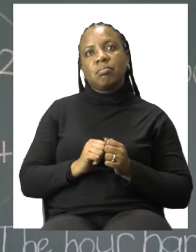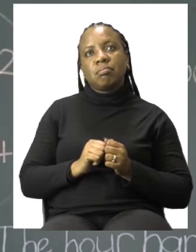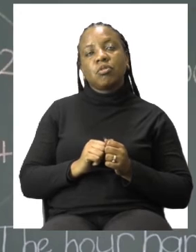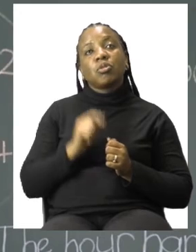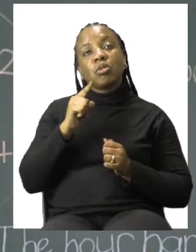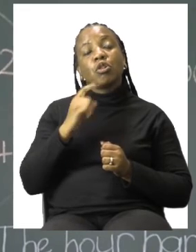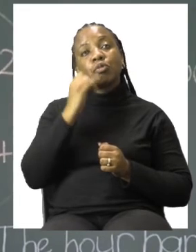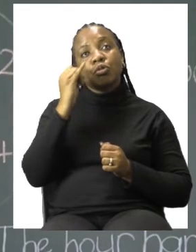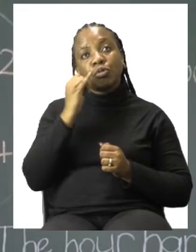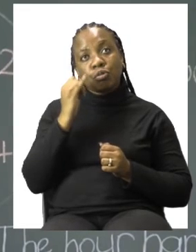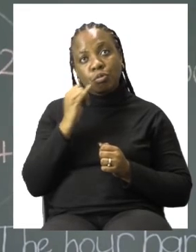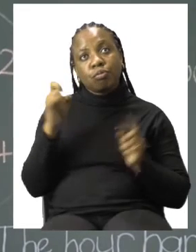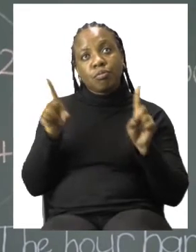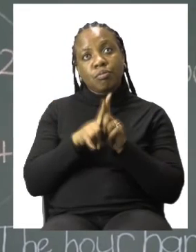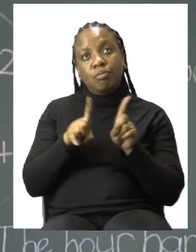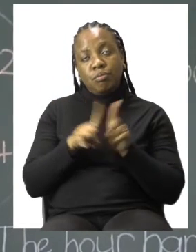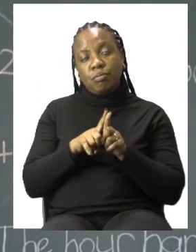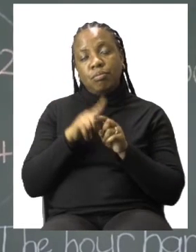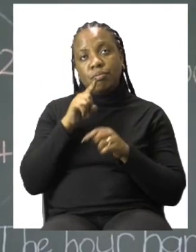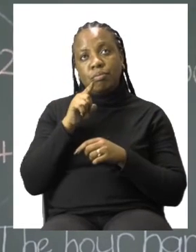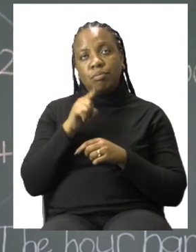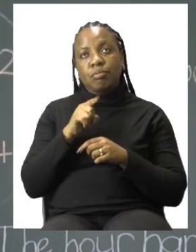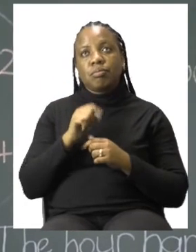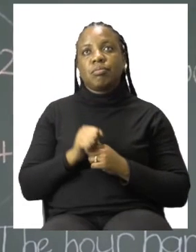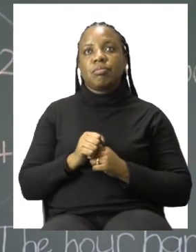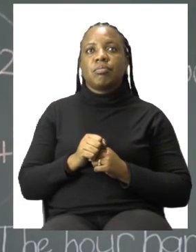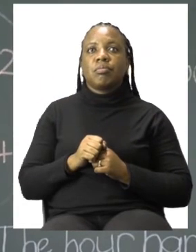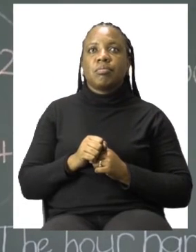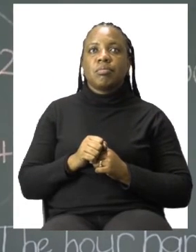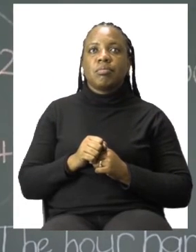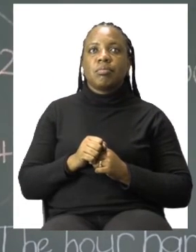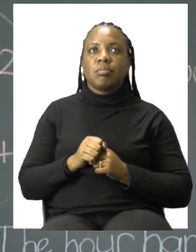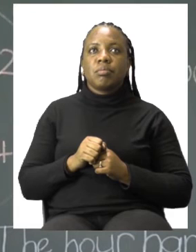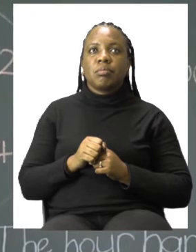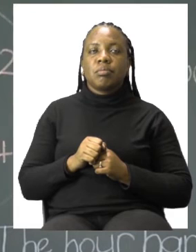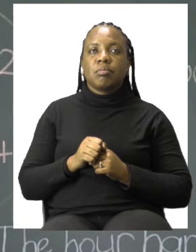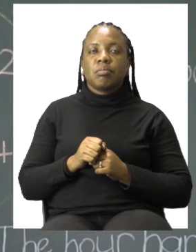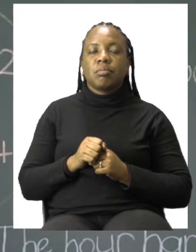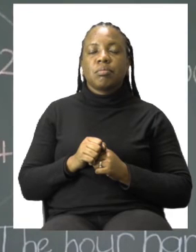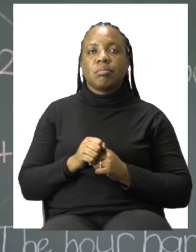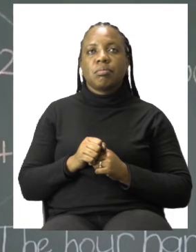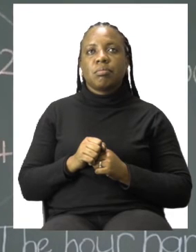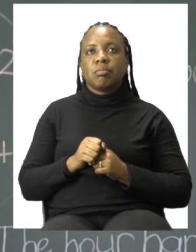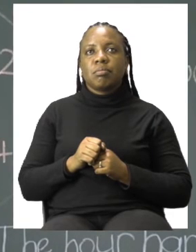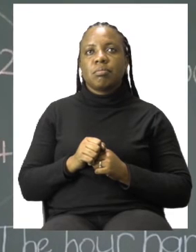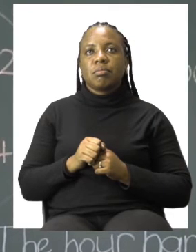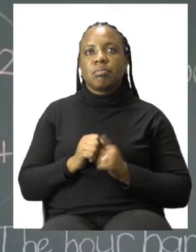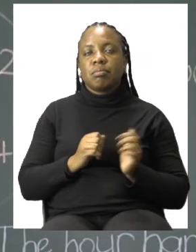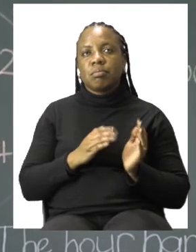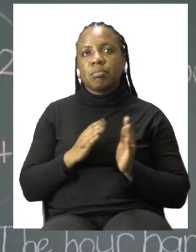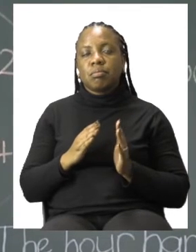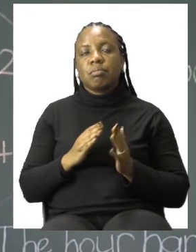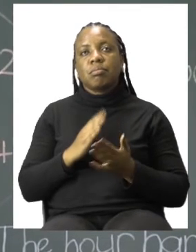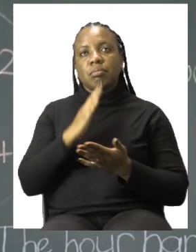write 11 o'clock. Then the next one is half past 4. So we are